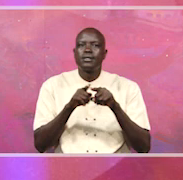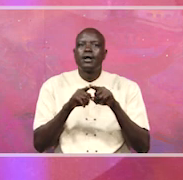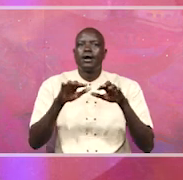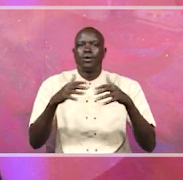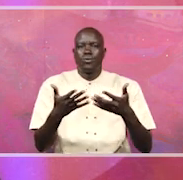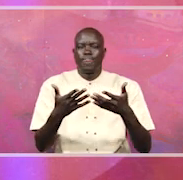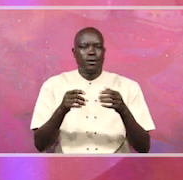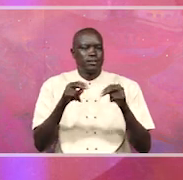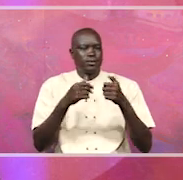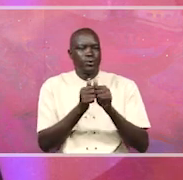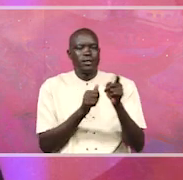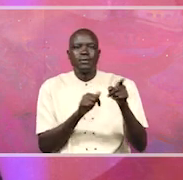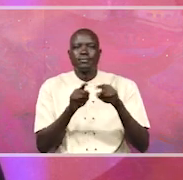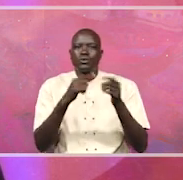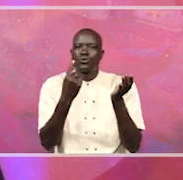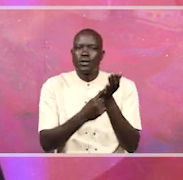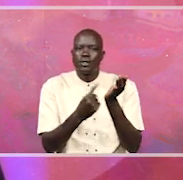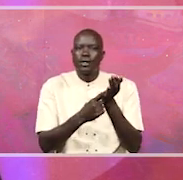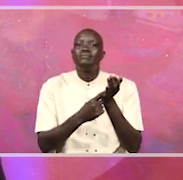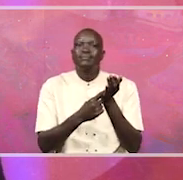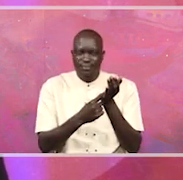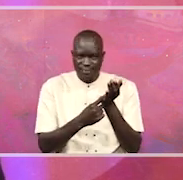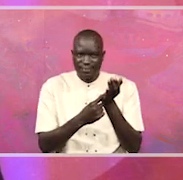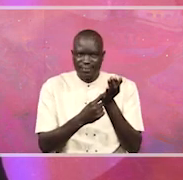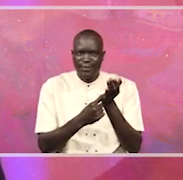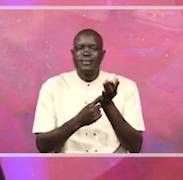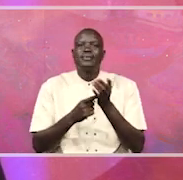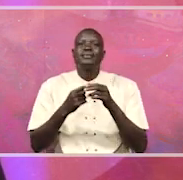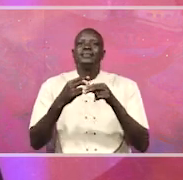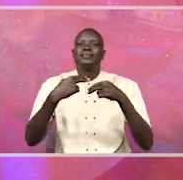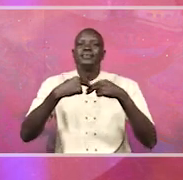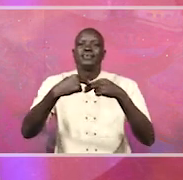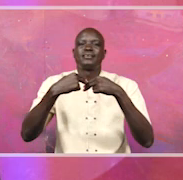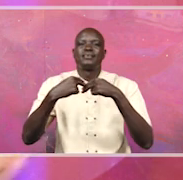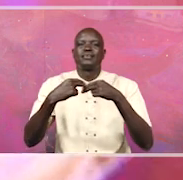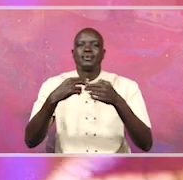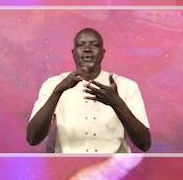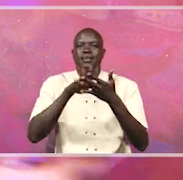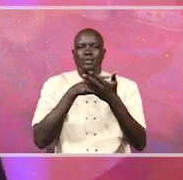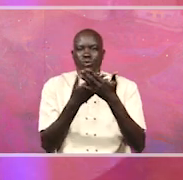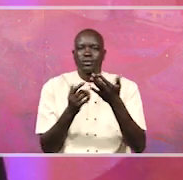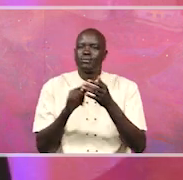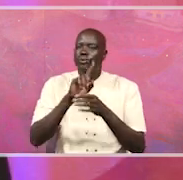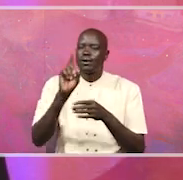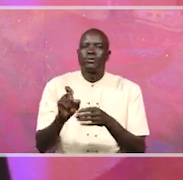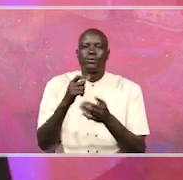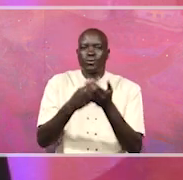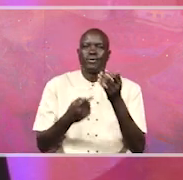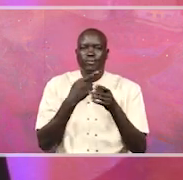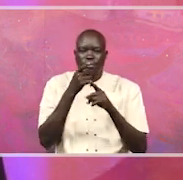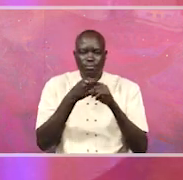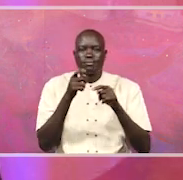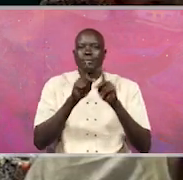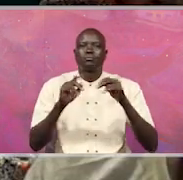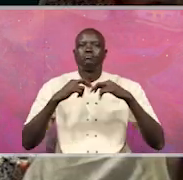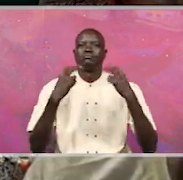from Uganda Debt Network who has a question that she wants to ask, preferably about the submissions from the panelists.